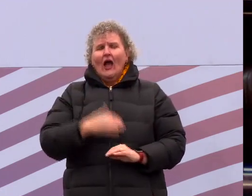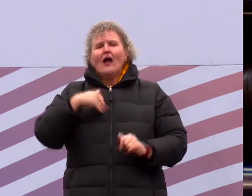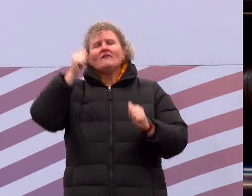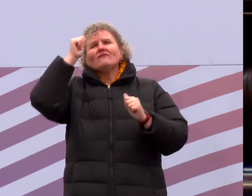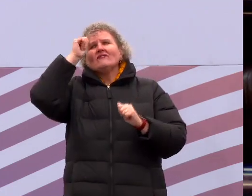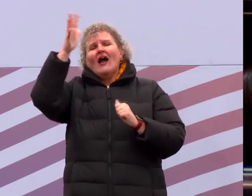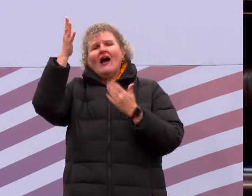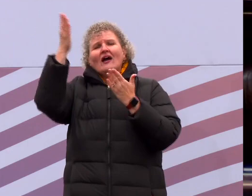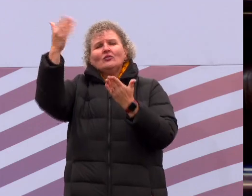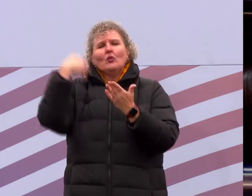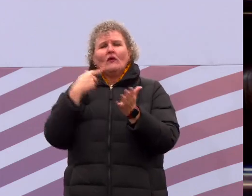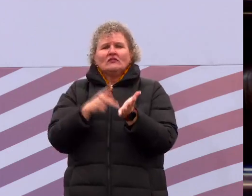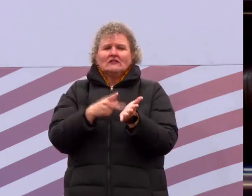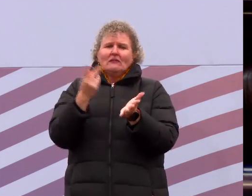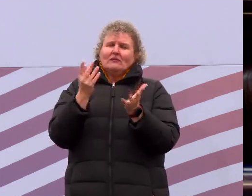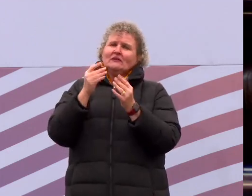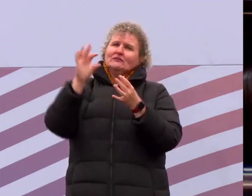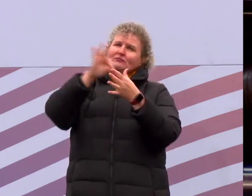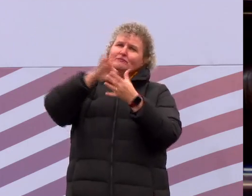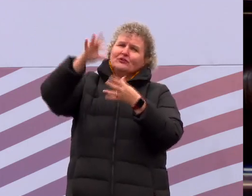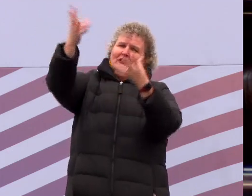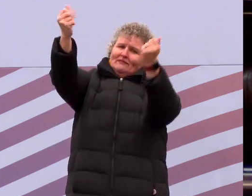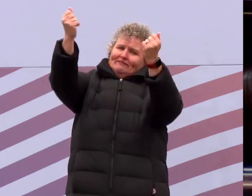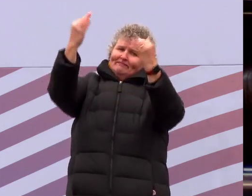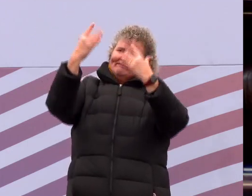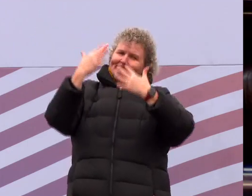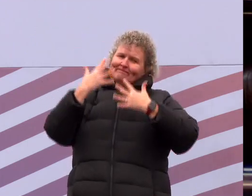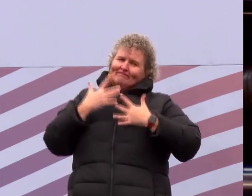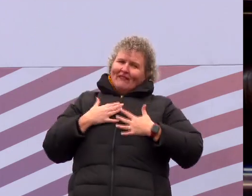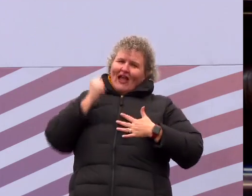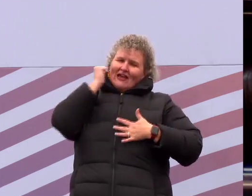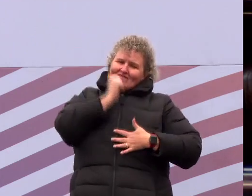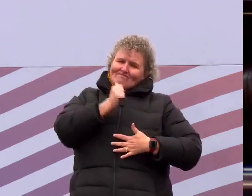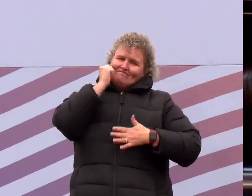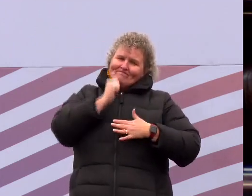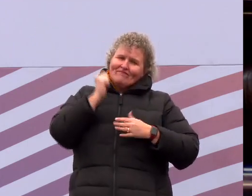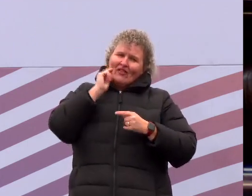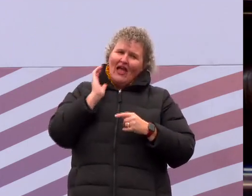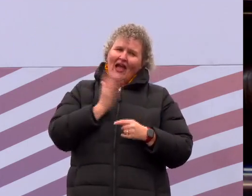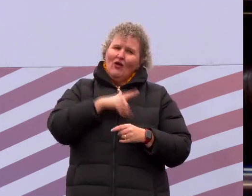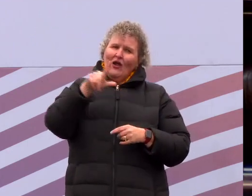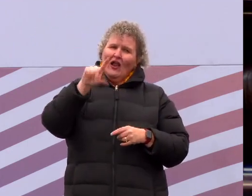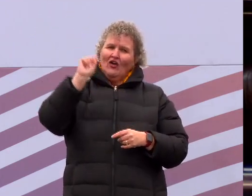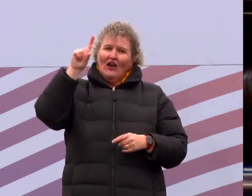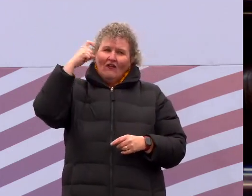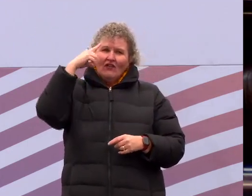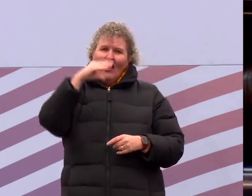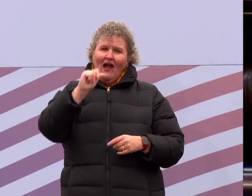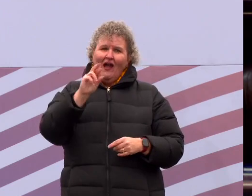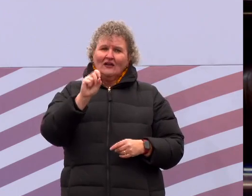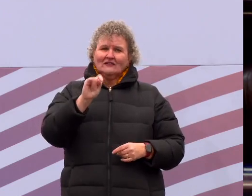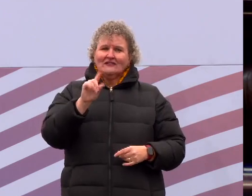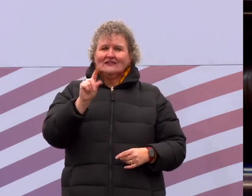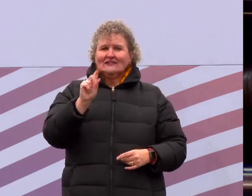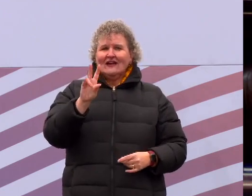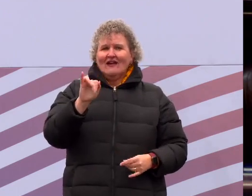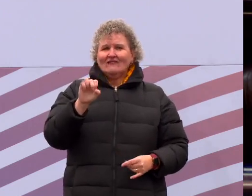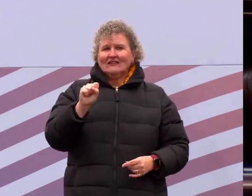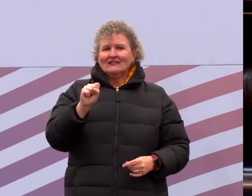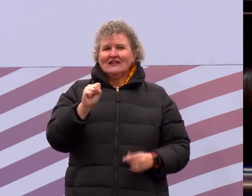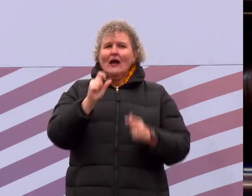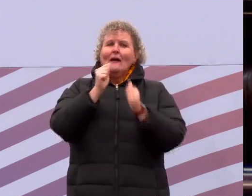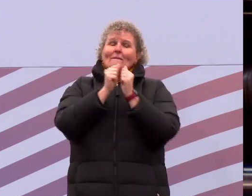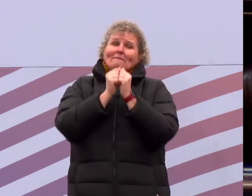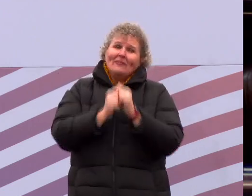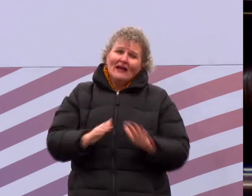to fall fresh and daily upon our Lieutenant Governor Austin Davis. Bless his help me, his wife,